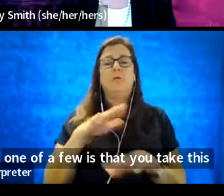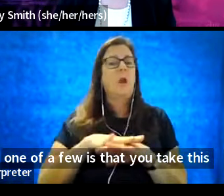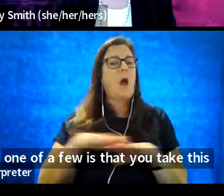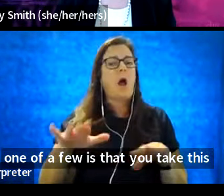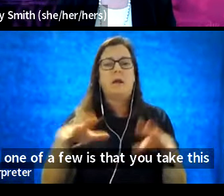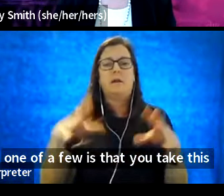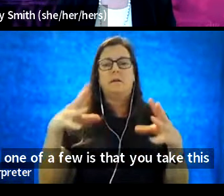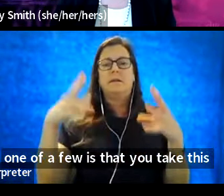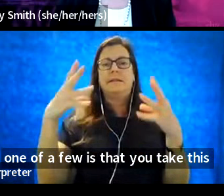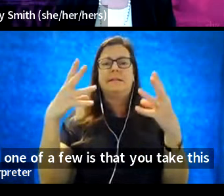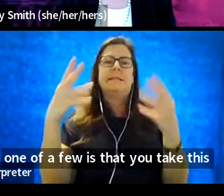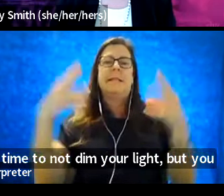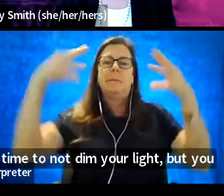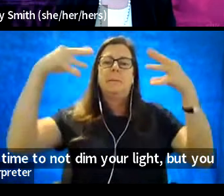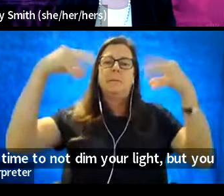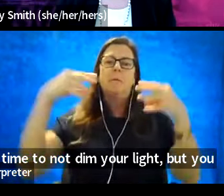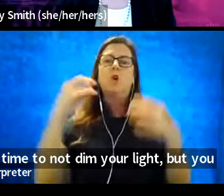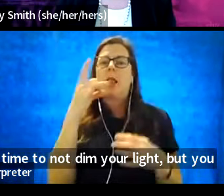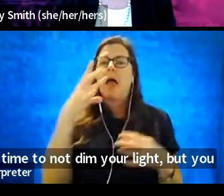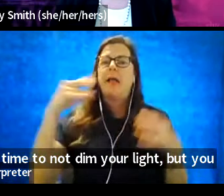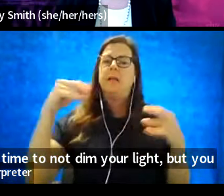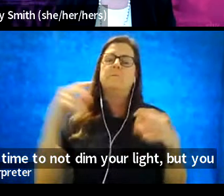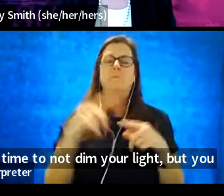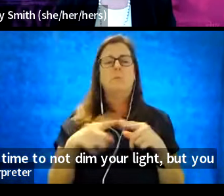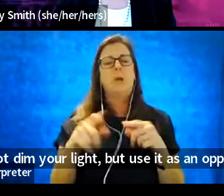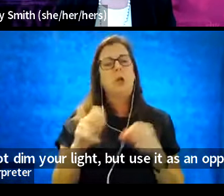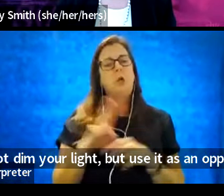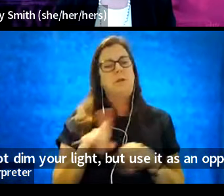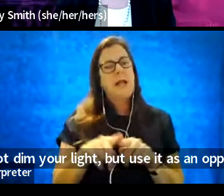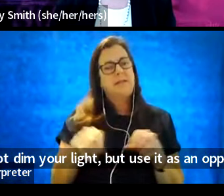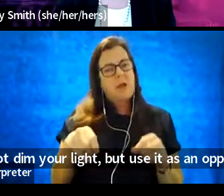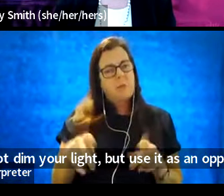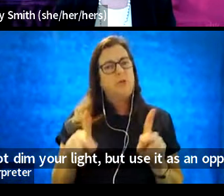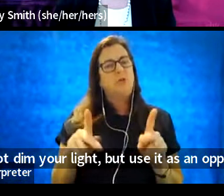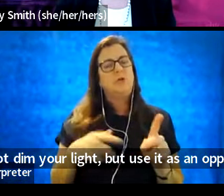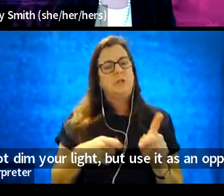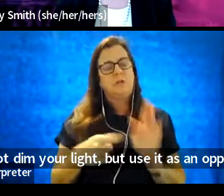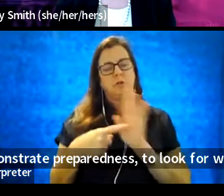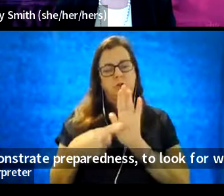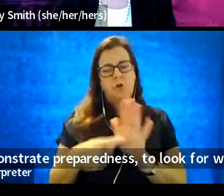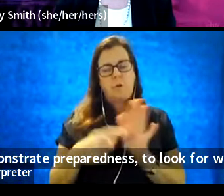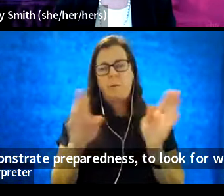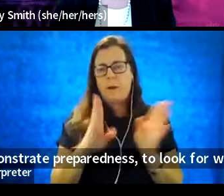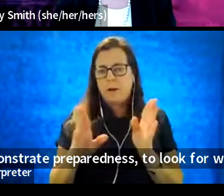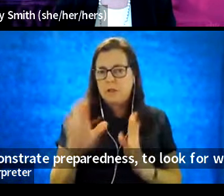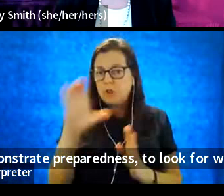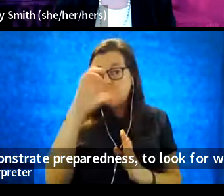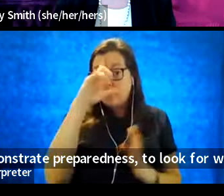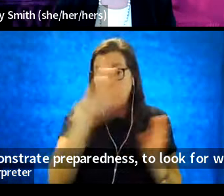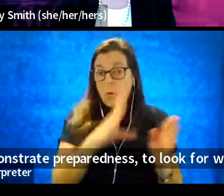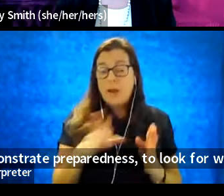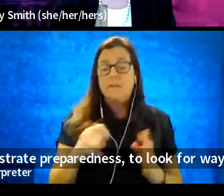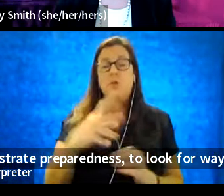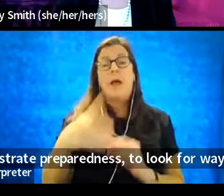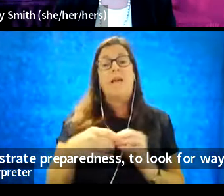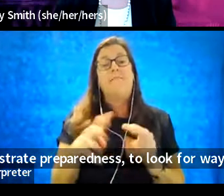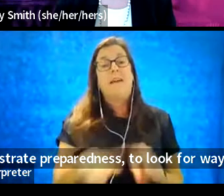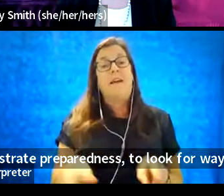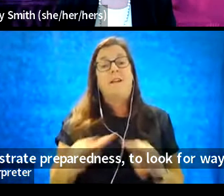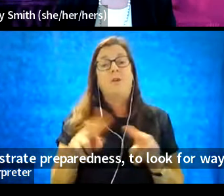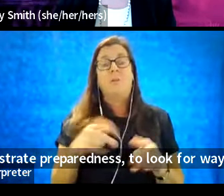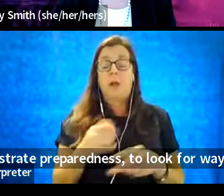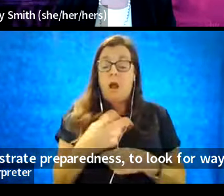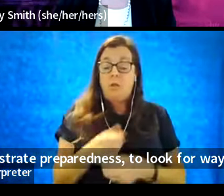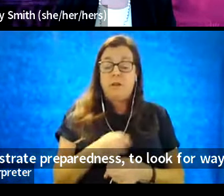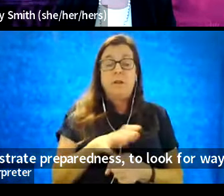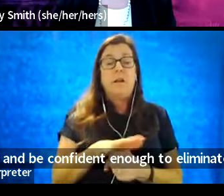but use it as an opportunity to demonstrate preparedness, to look for ways to add value, and be confident enough to